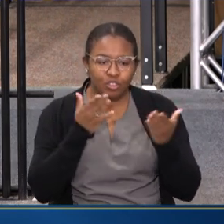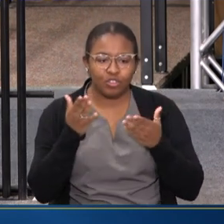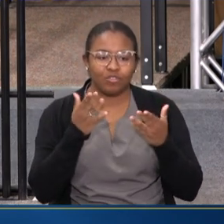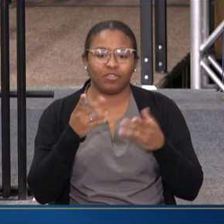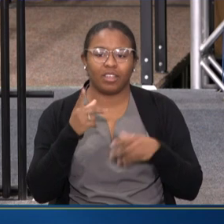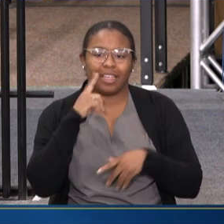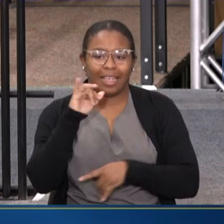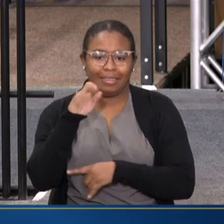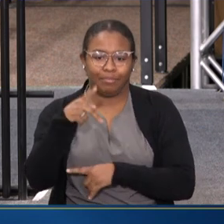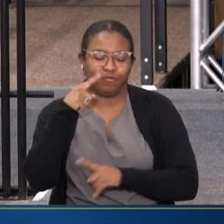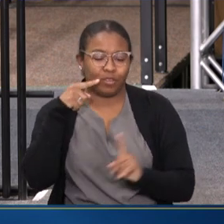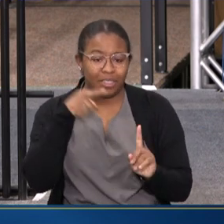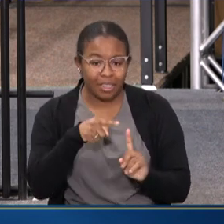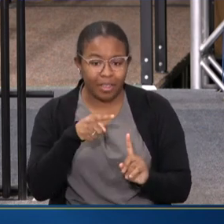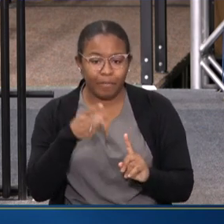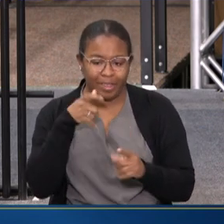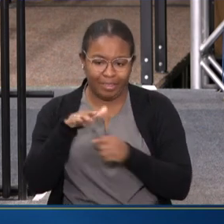I DID.